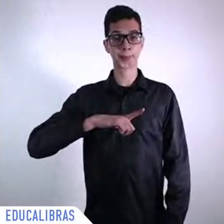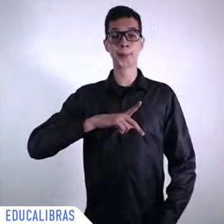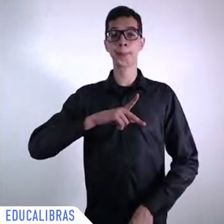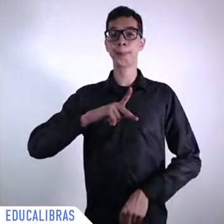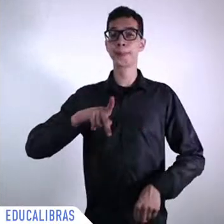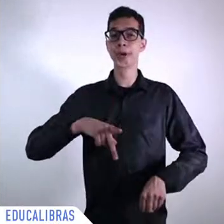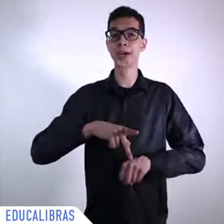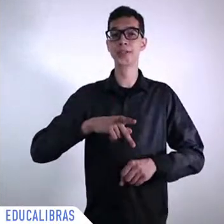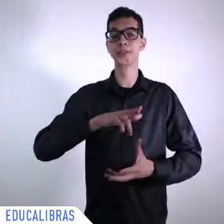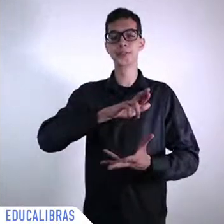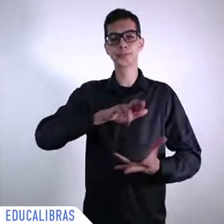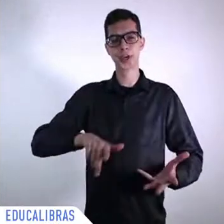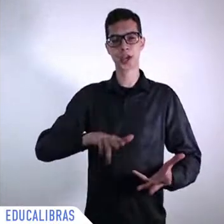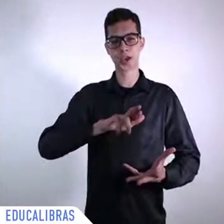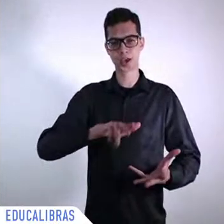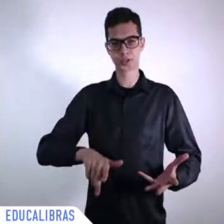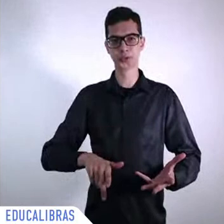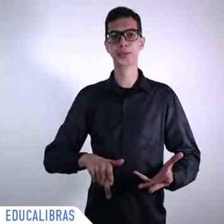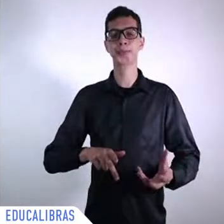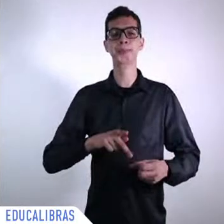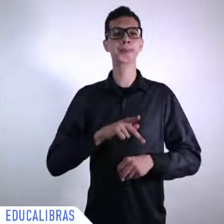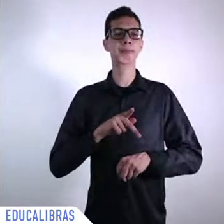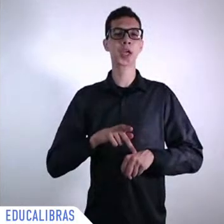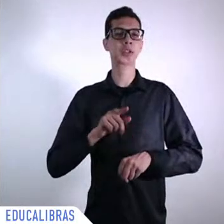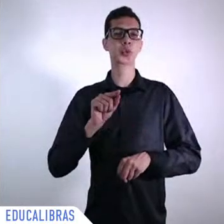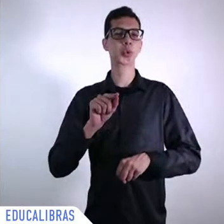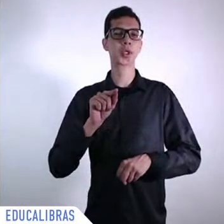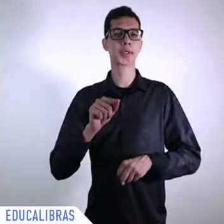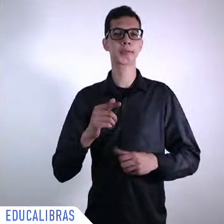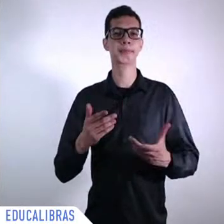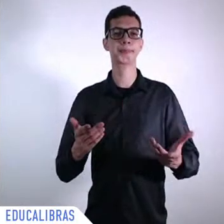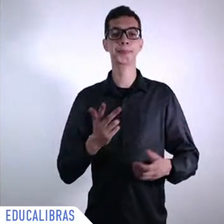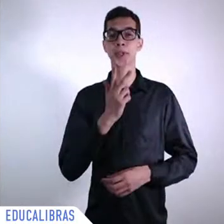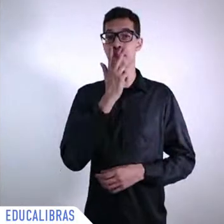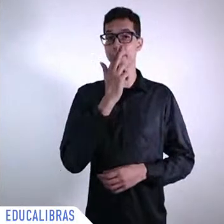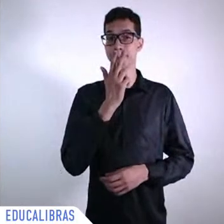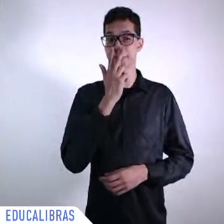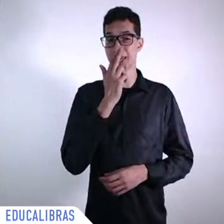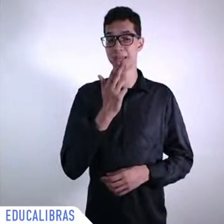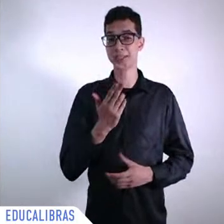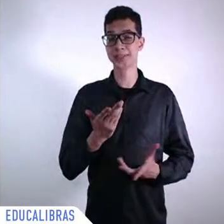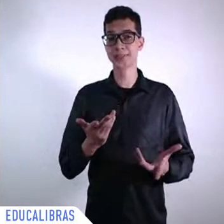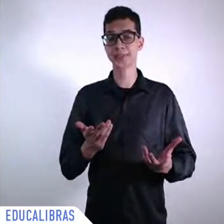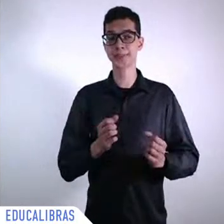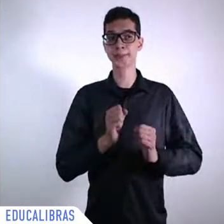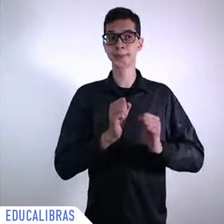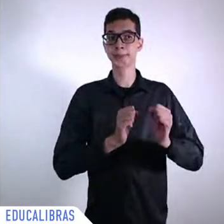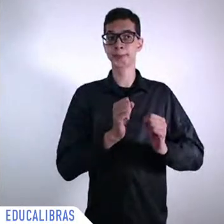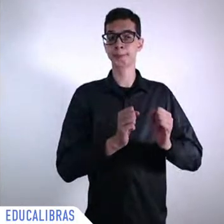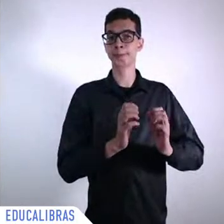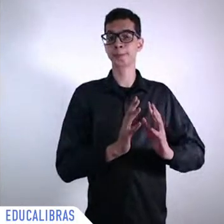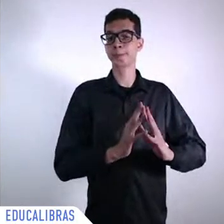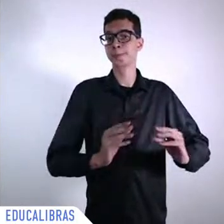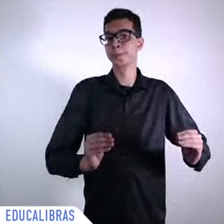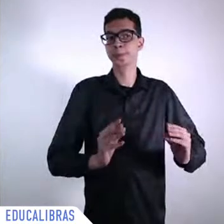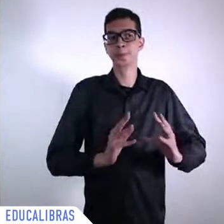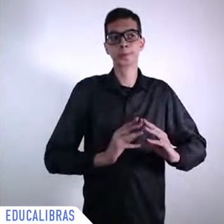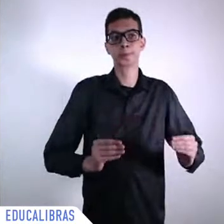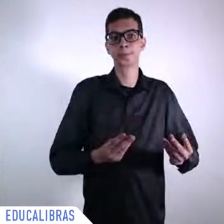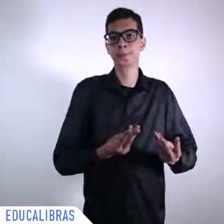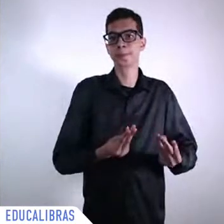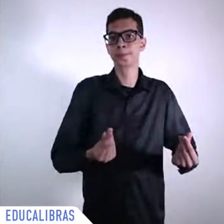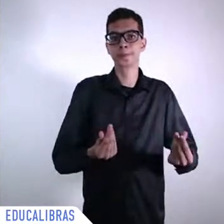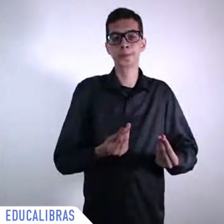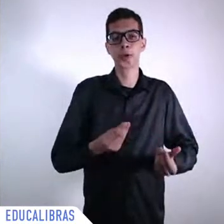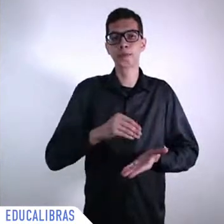the world level certain laws for the middle classes the poverty was reduced in the